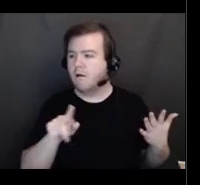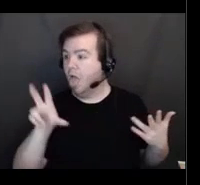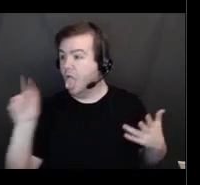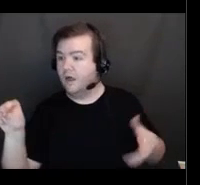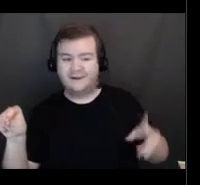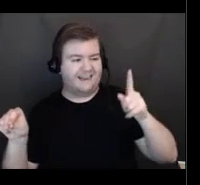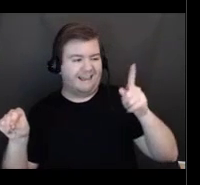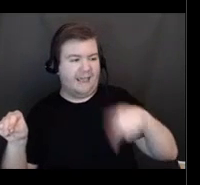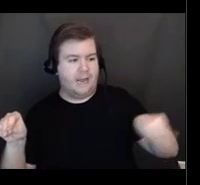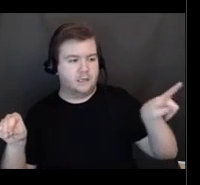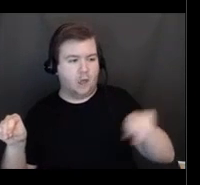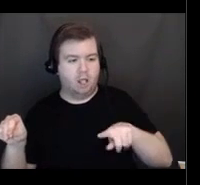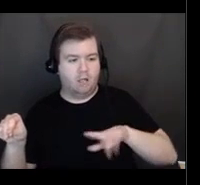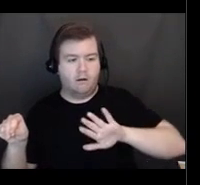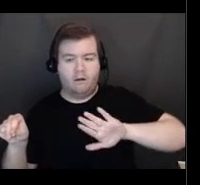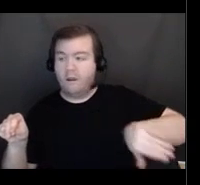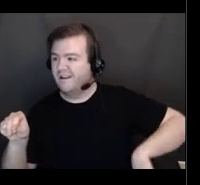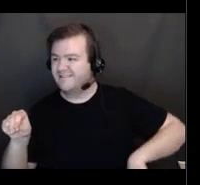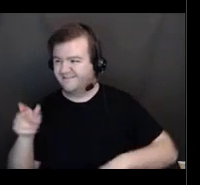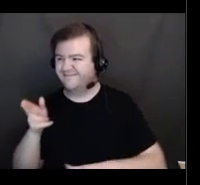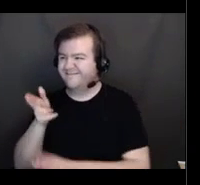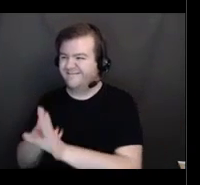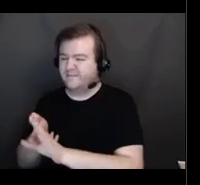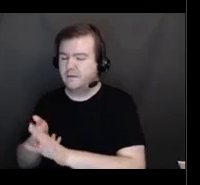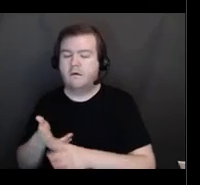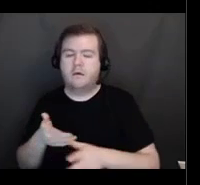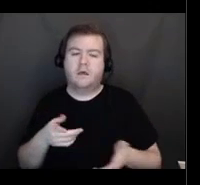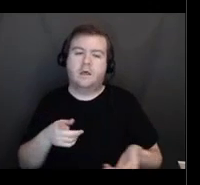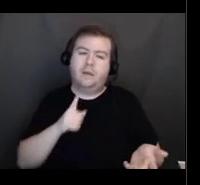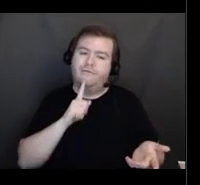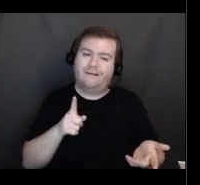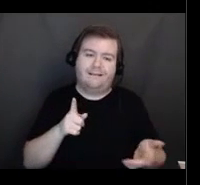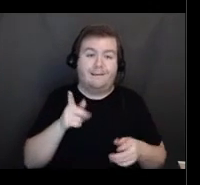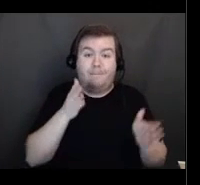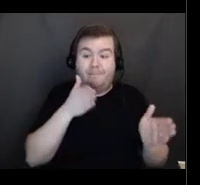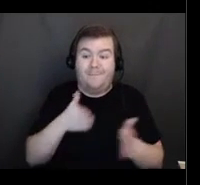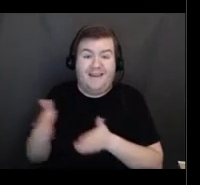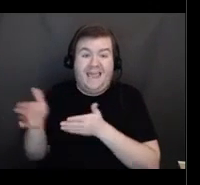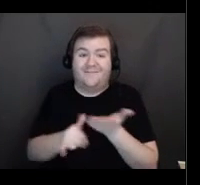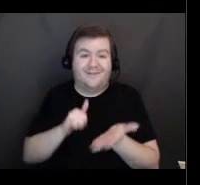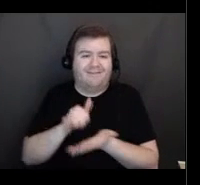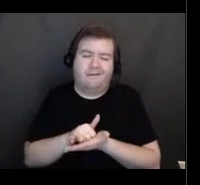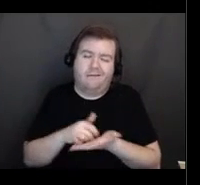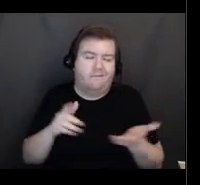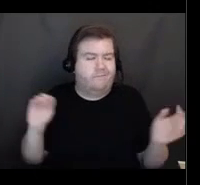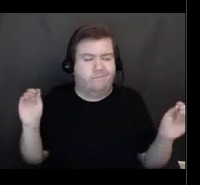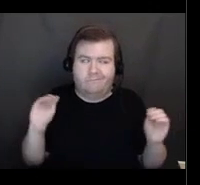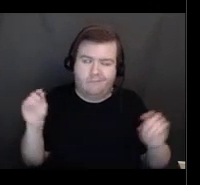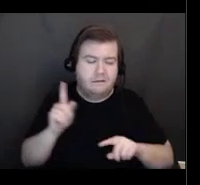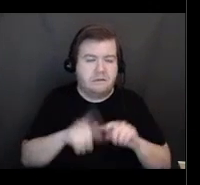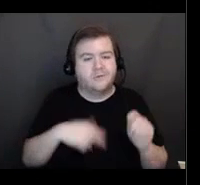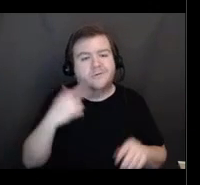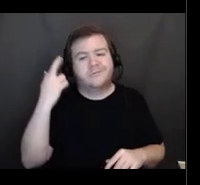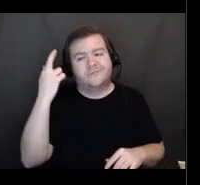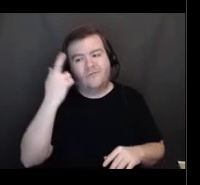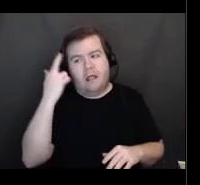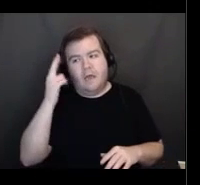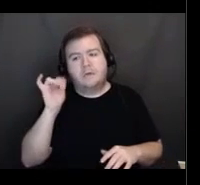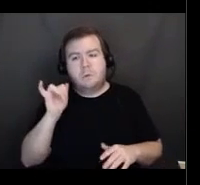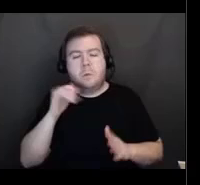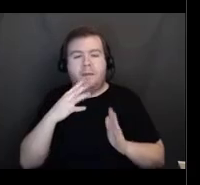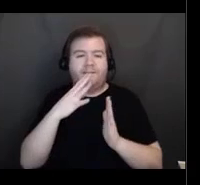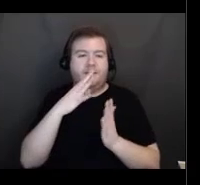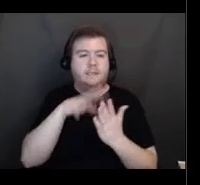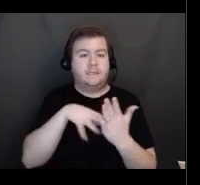just, it's not anything that anybody could plan for. So just realize that the, the scheduling appointment